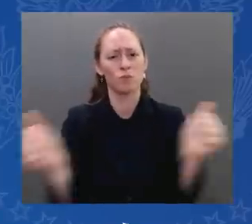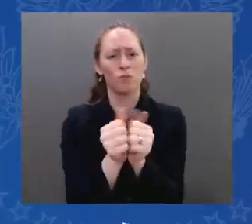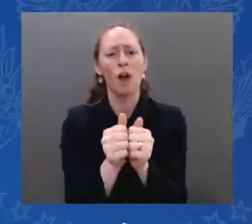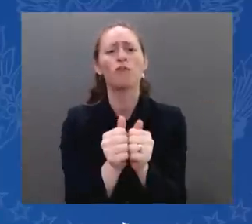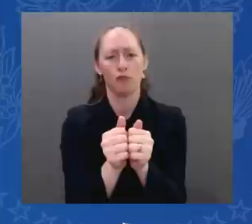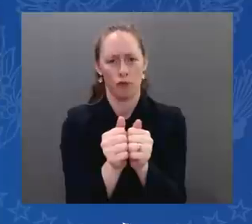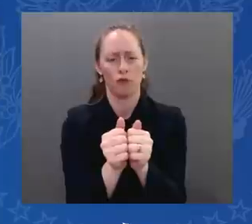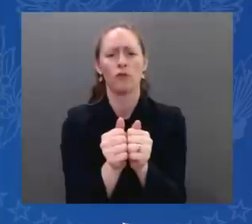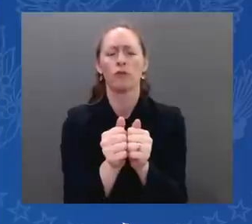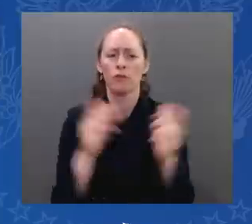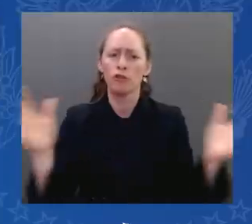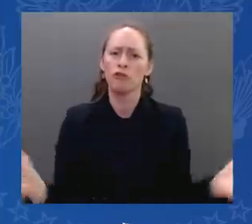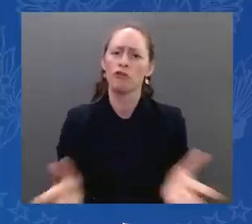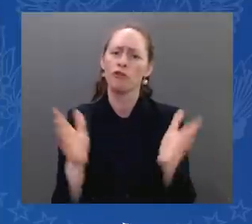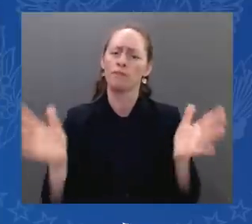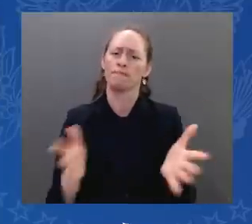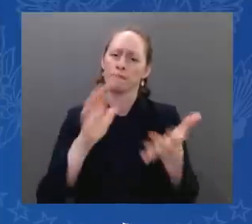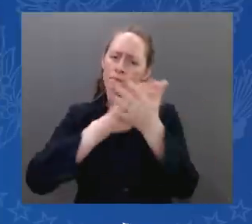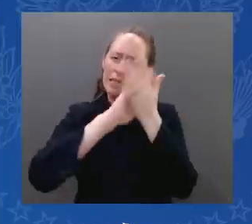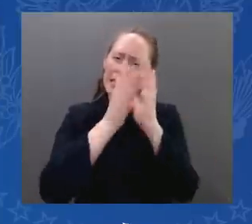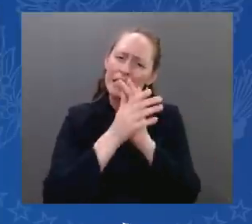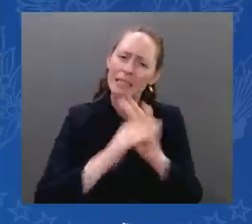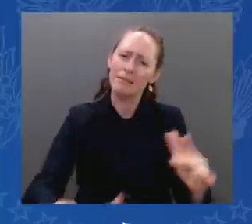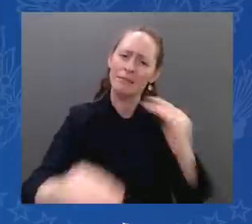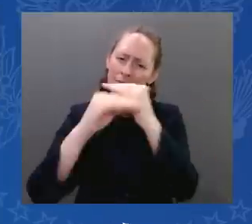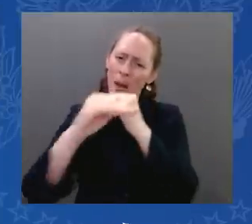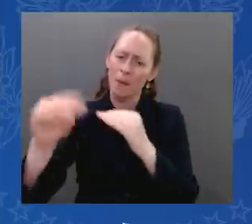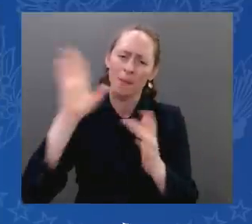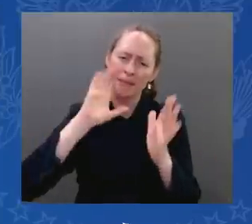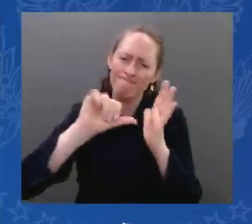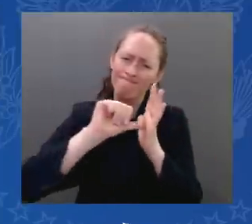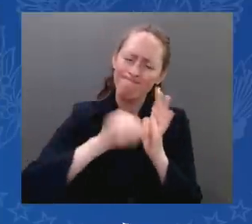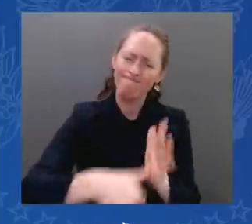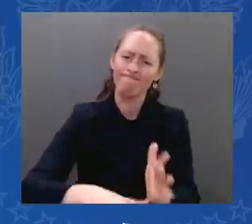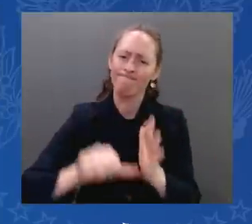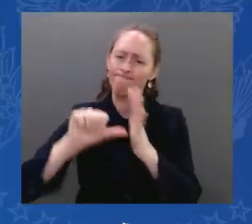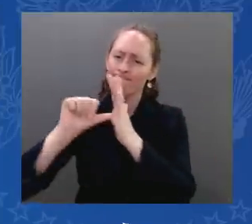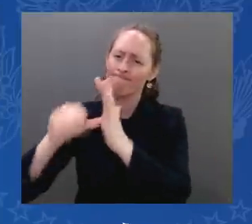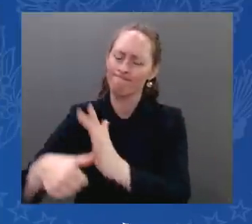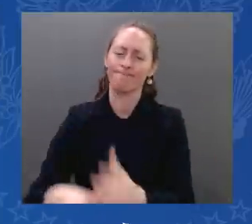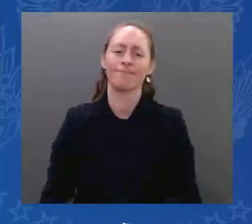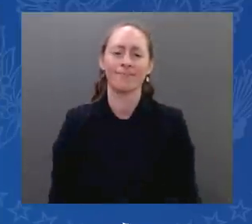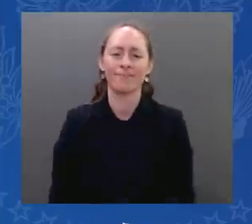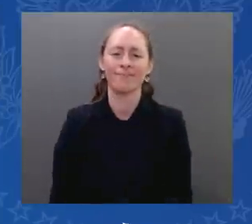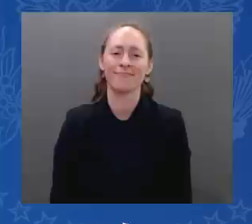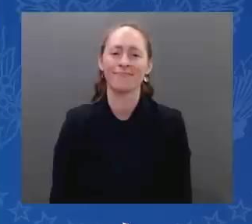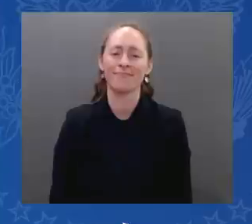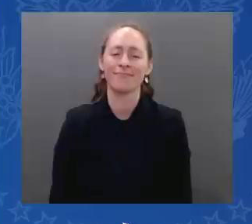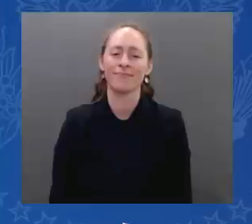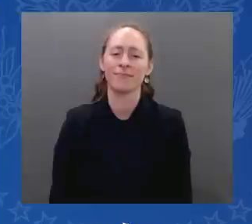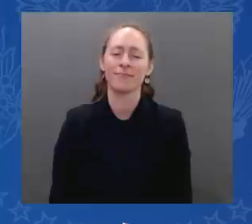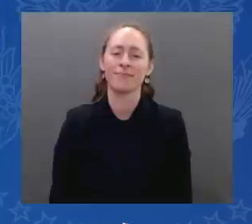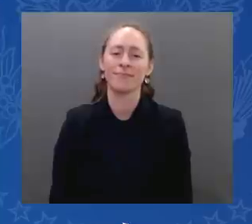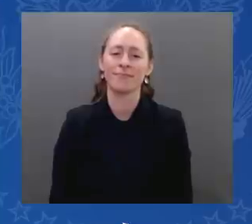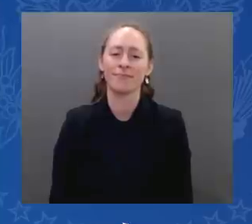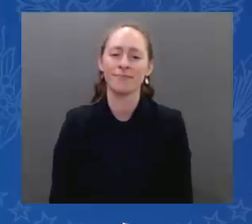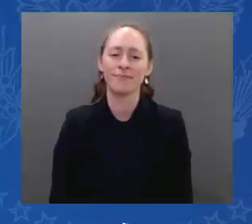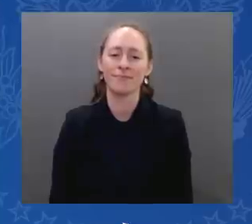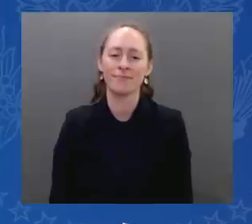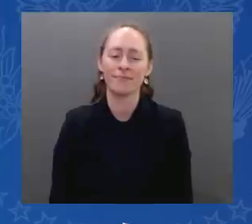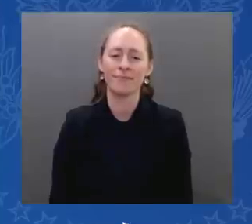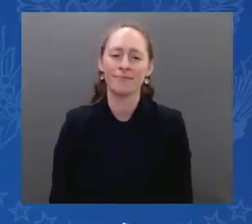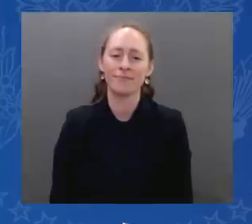continue to work toward a lasting, negotiated peace between the state of Israel and the Palestinian people.